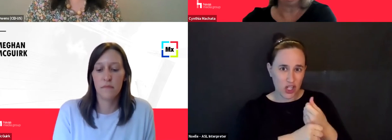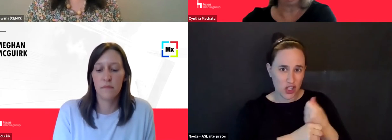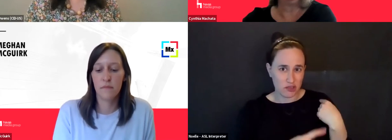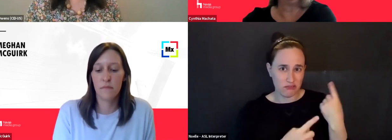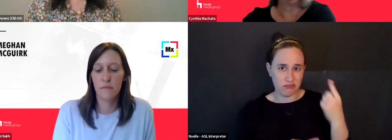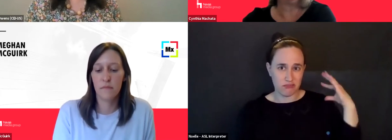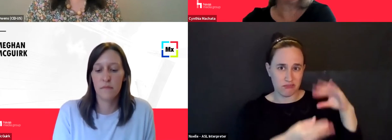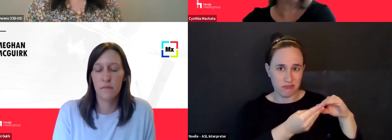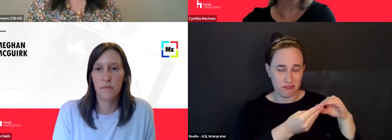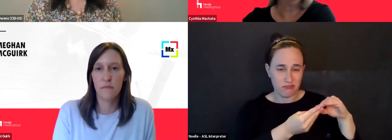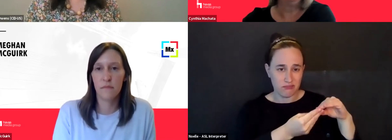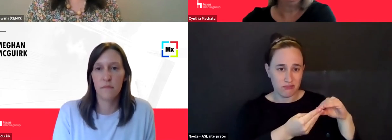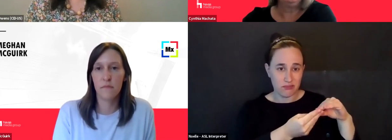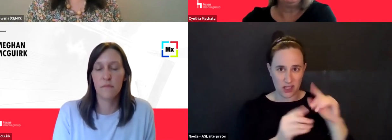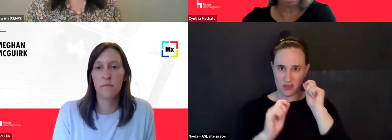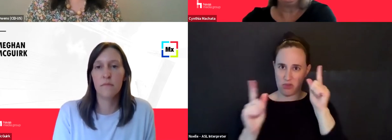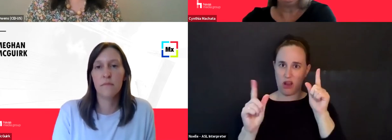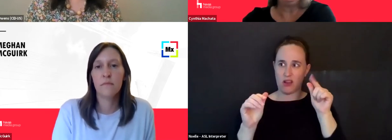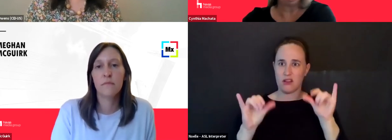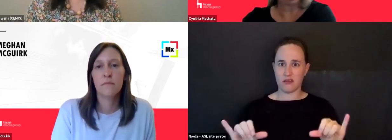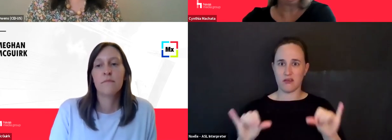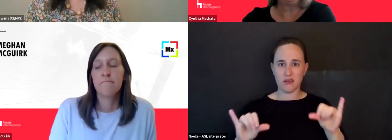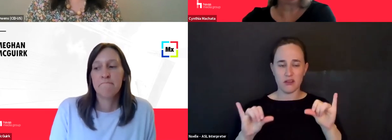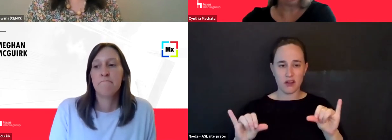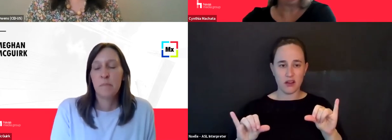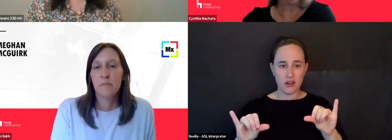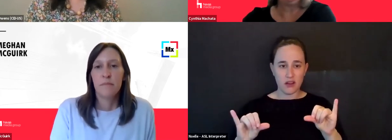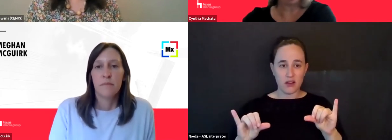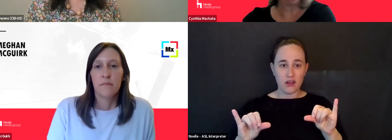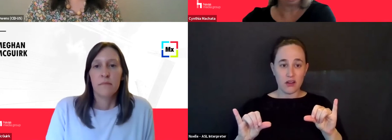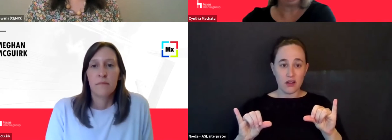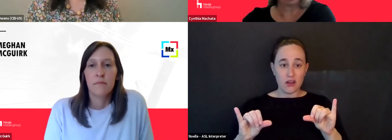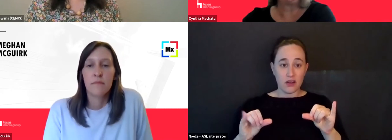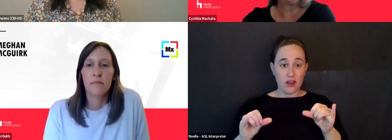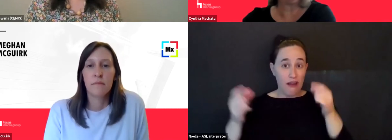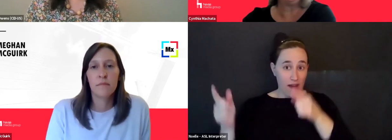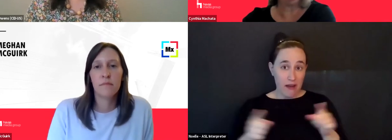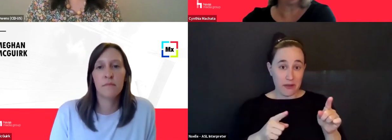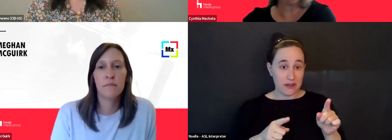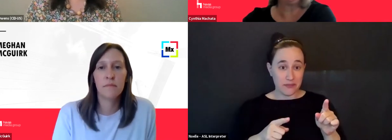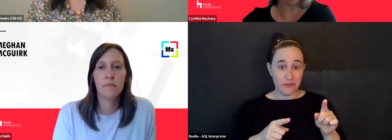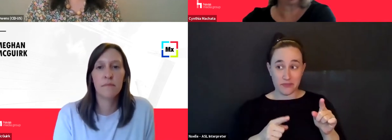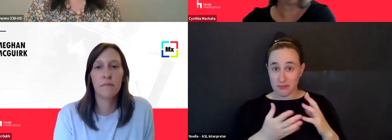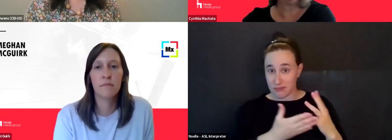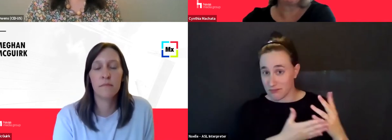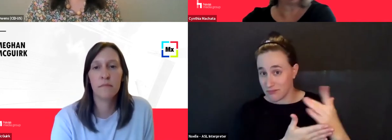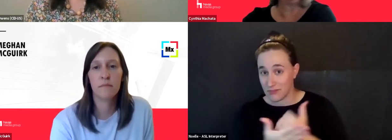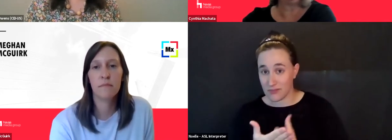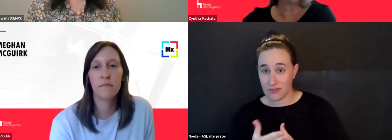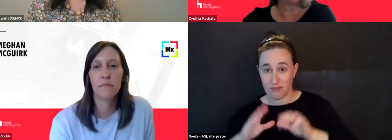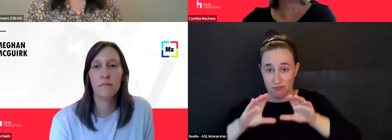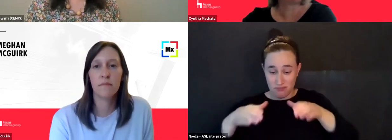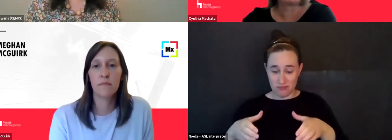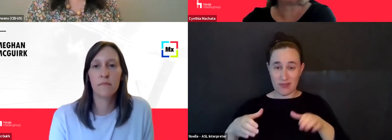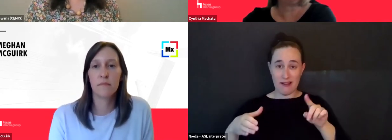and it was surprising, um, when we would turn up, you know, 10, 20% of the inventory that probably